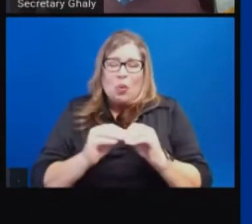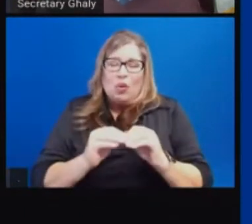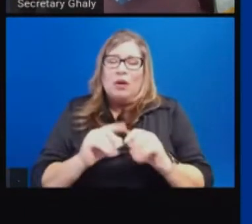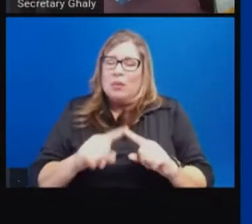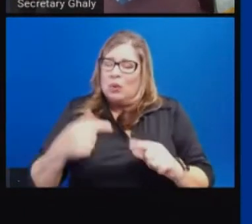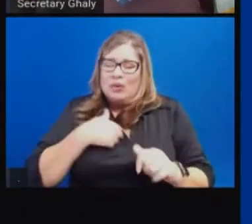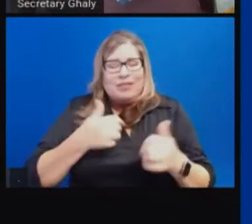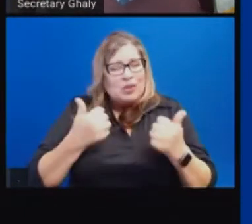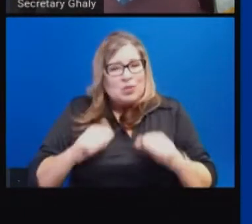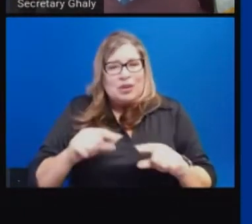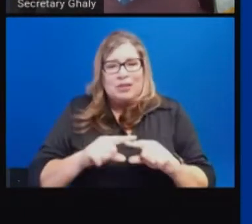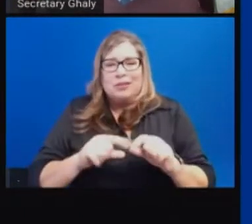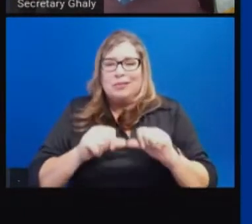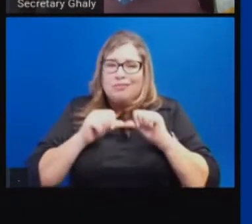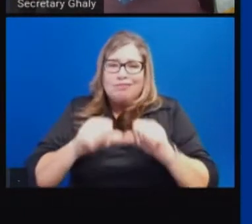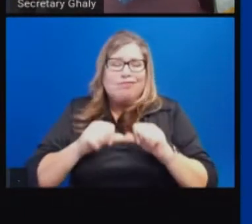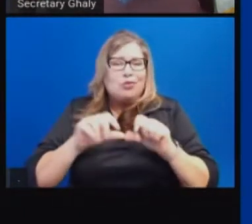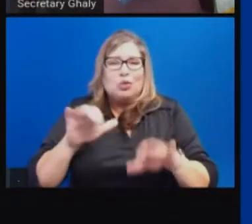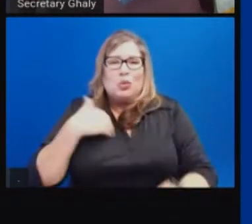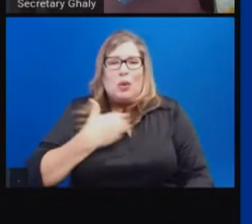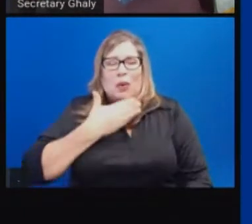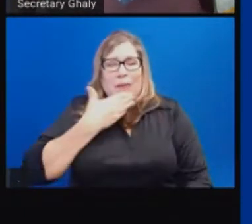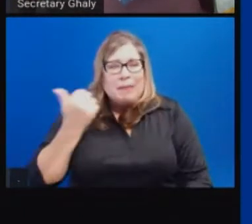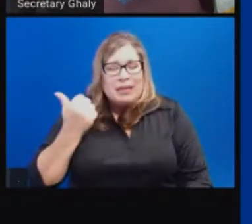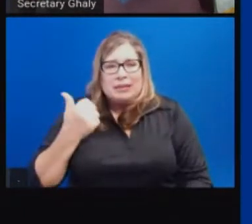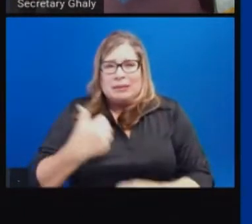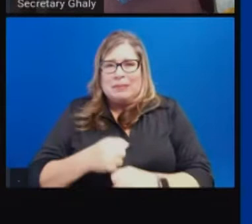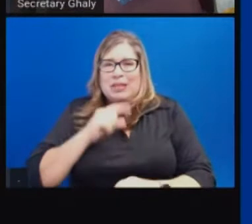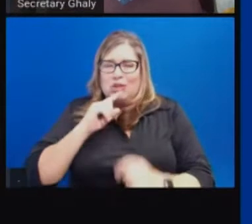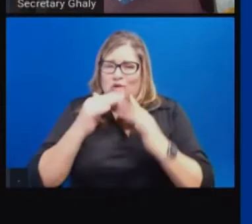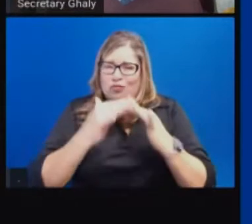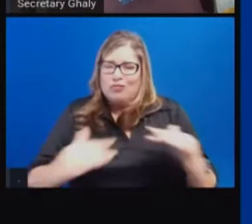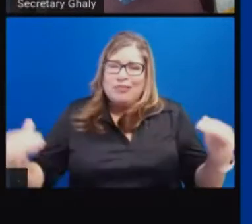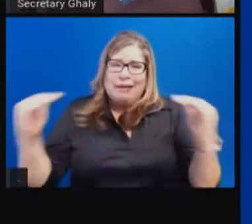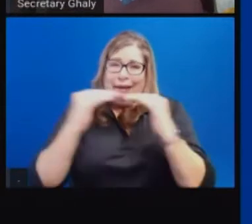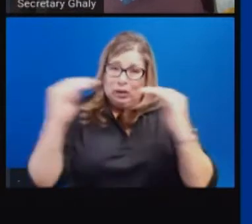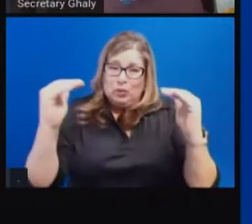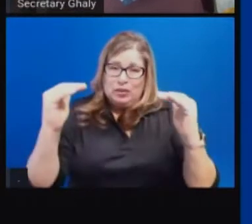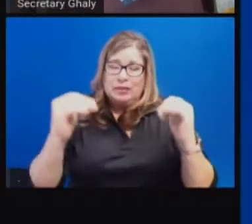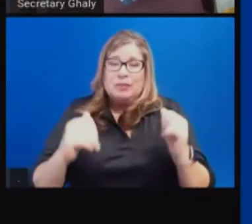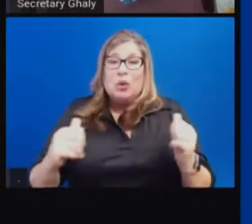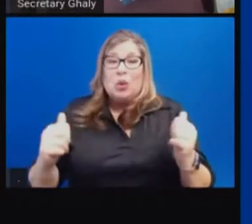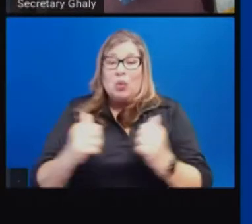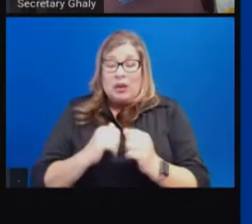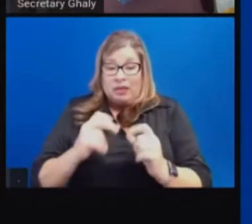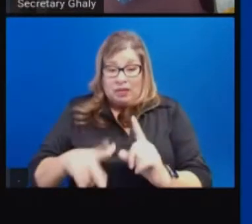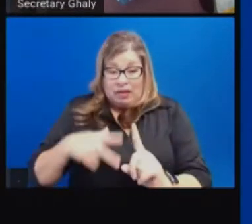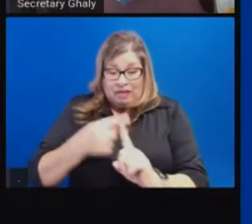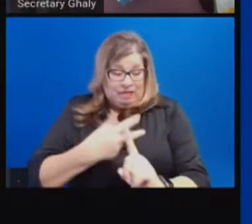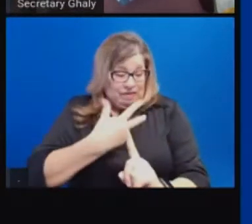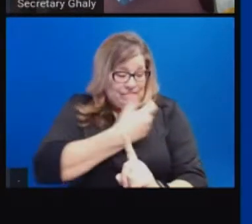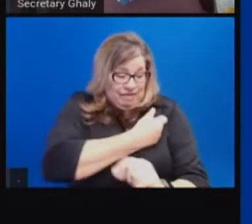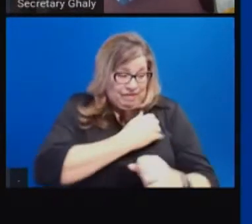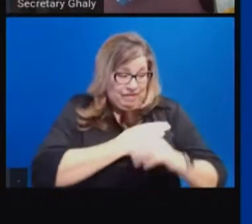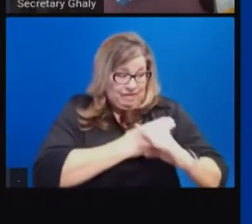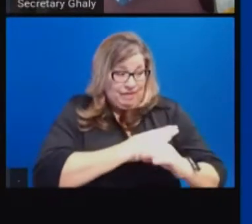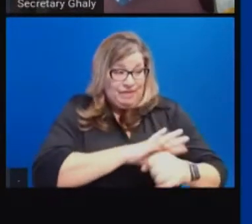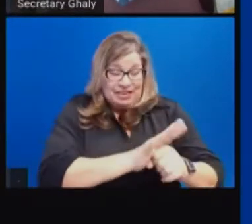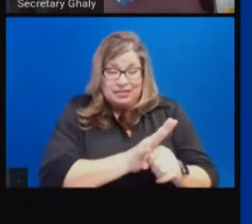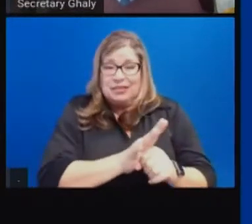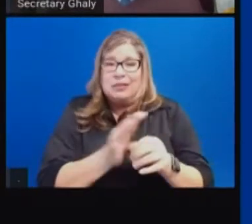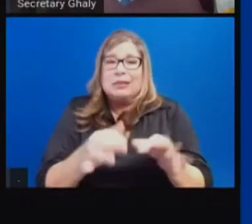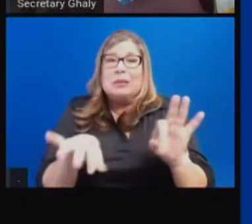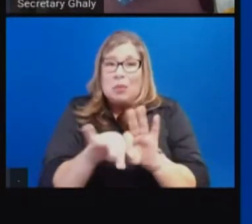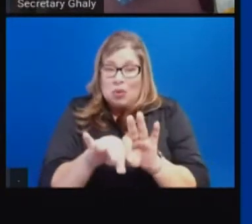best on so many of those areas. And with vaccines, it's important to wrap this segment up by reminding us that equity